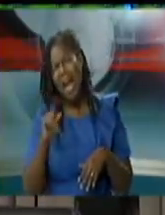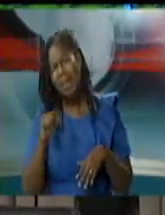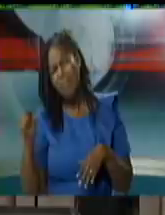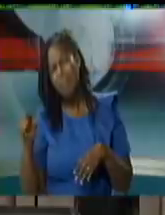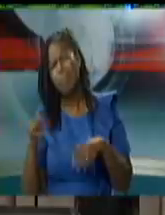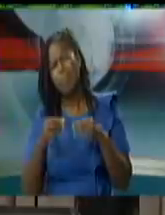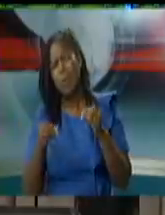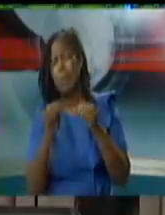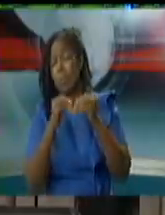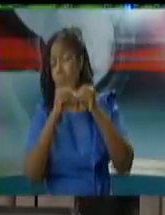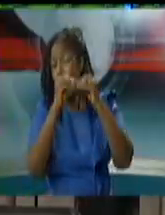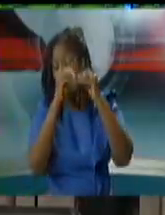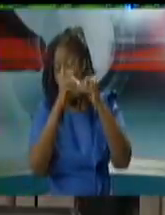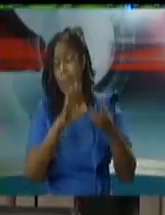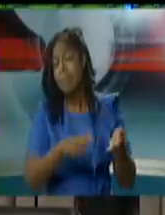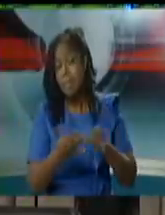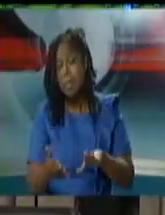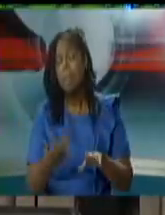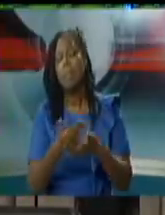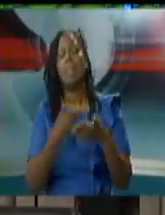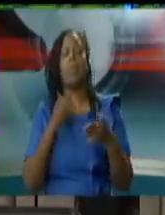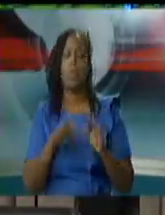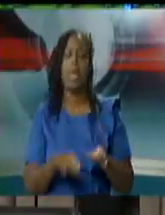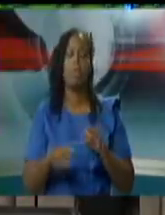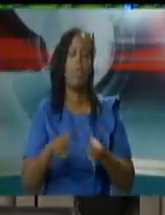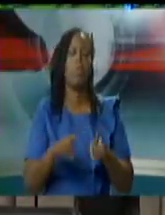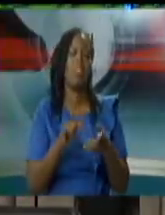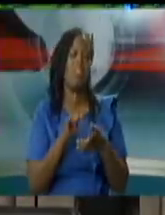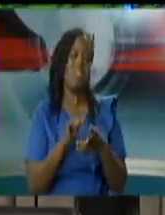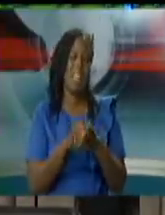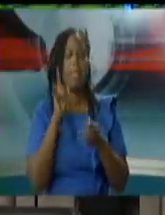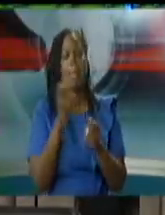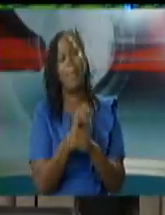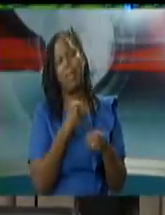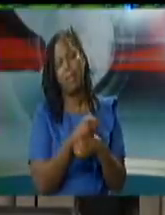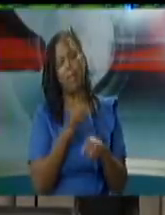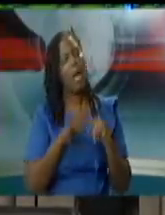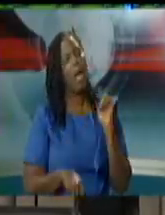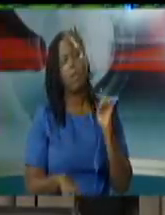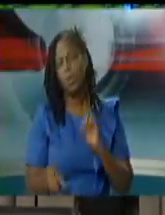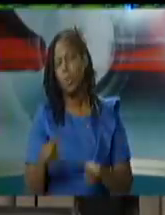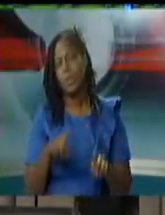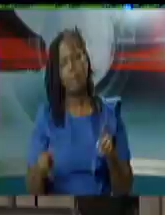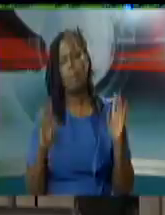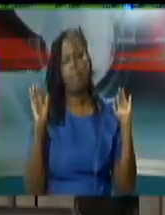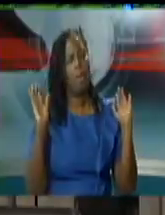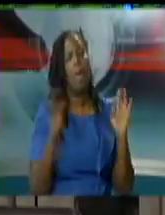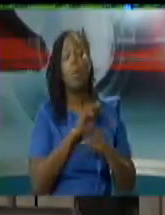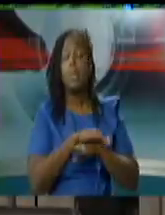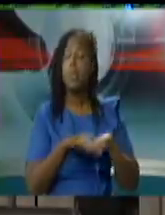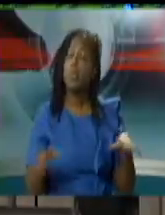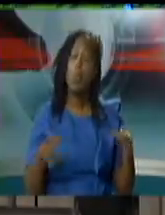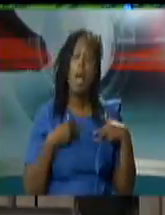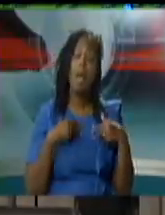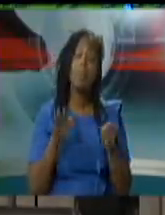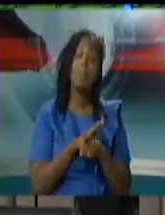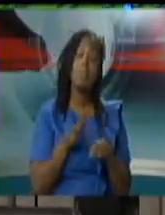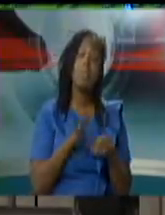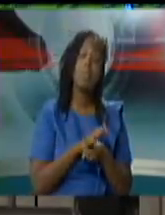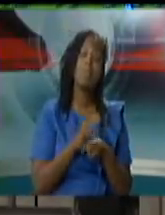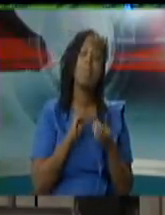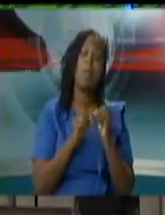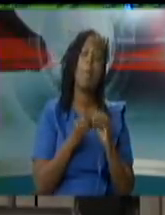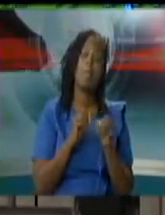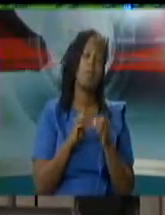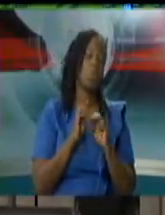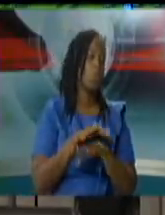inferences so it is too early to make those kinds of inferences because we just don't have enough data so